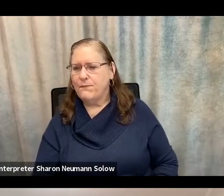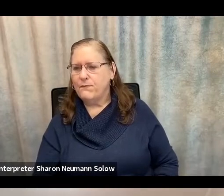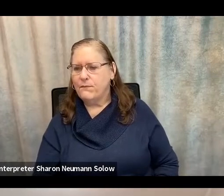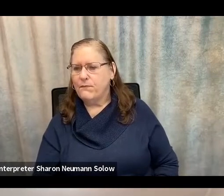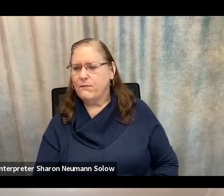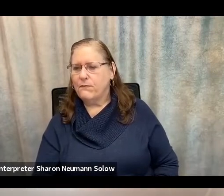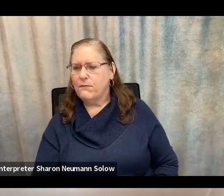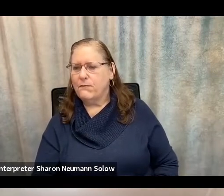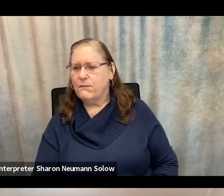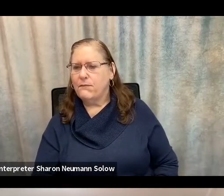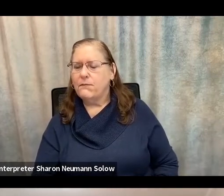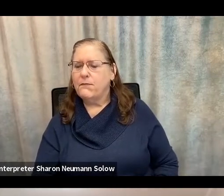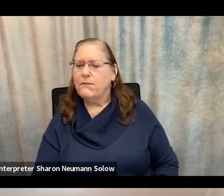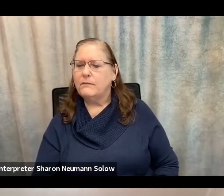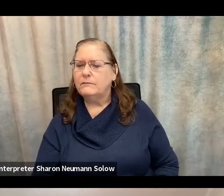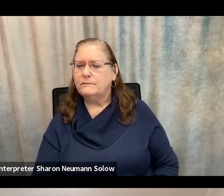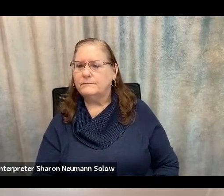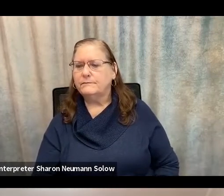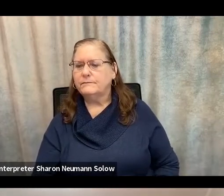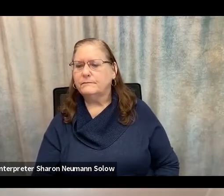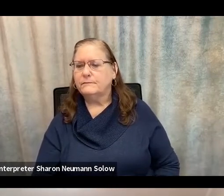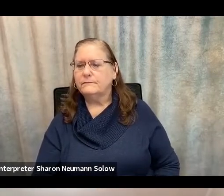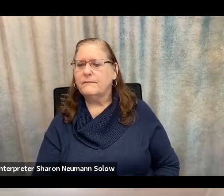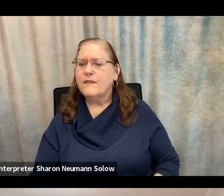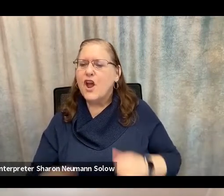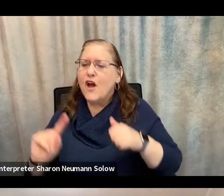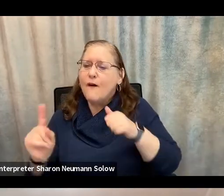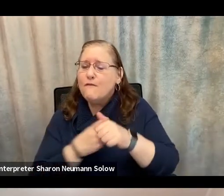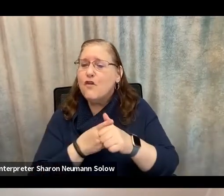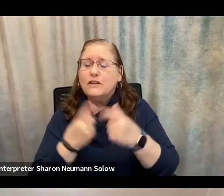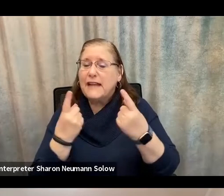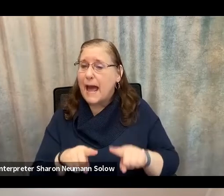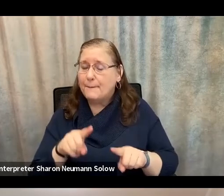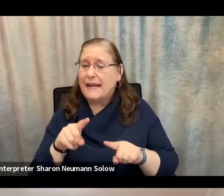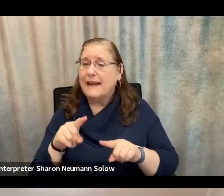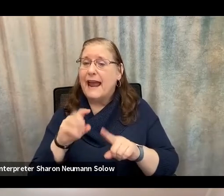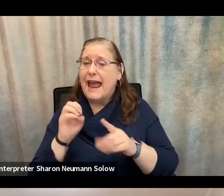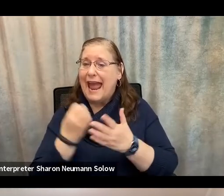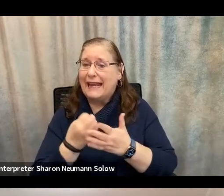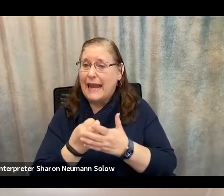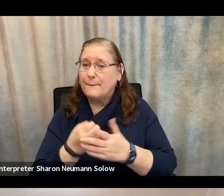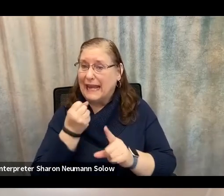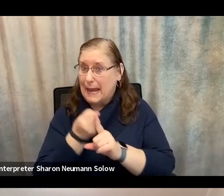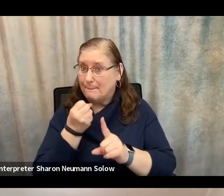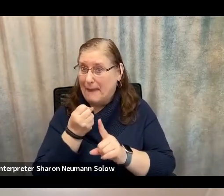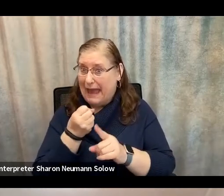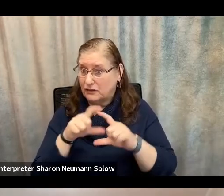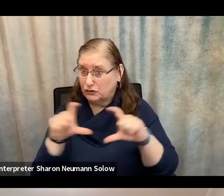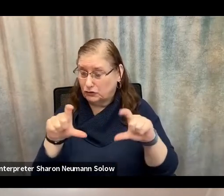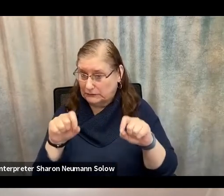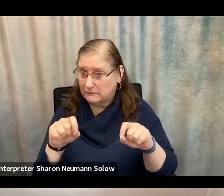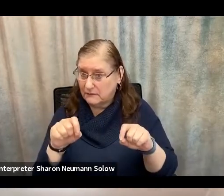When the first economic impact payments came out in 2020, the FTC actually issued an alert.